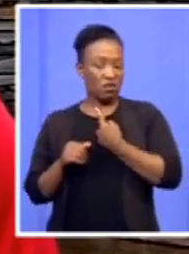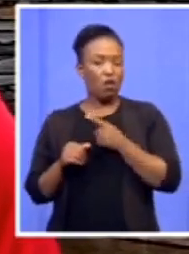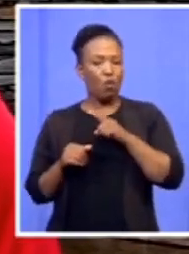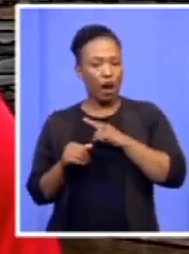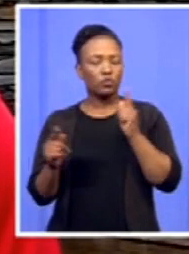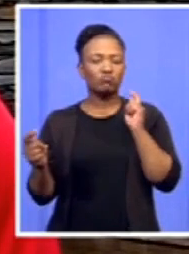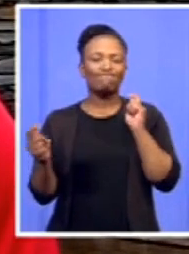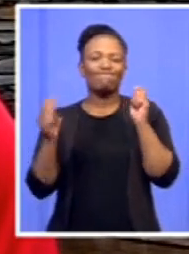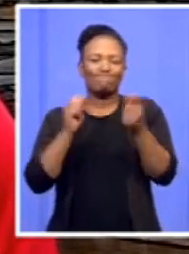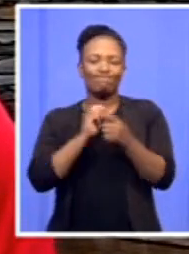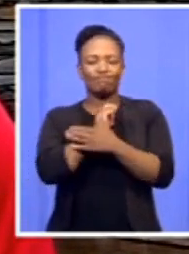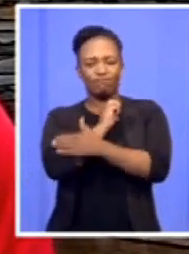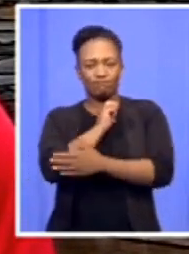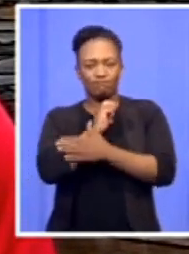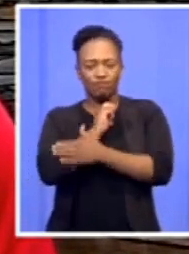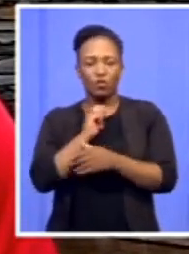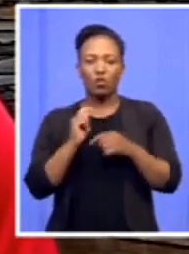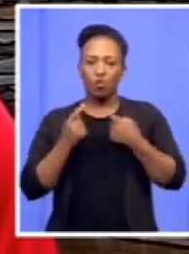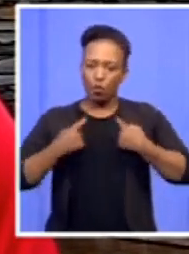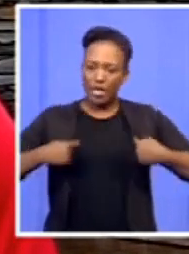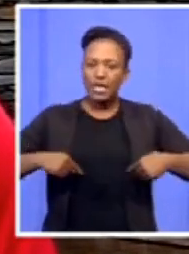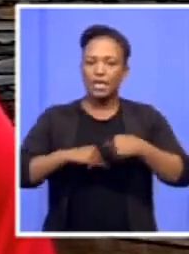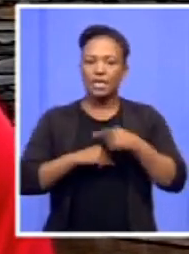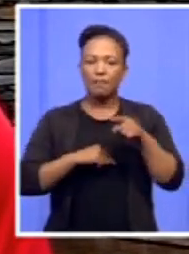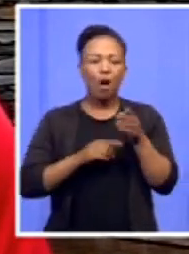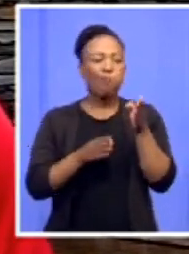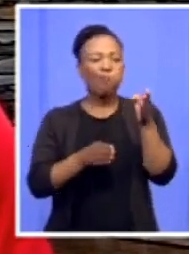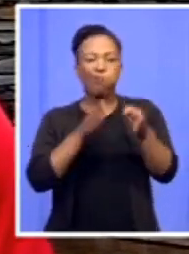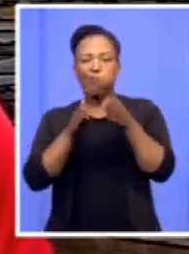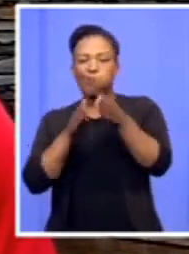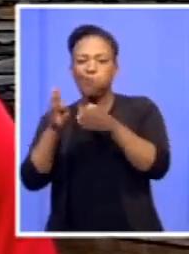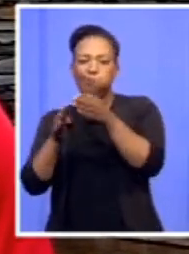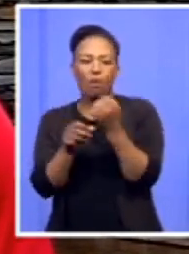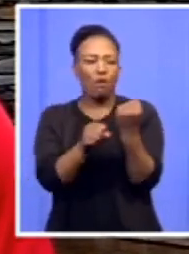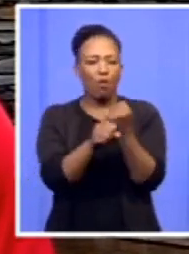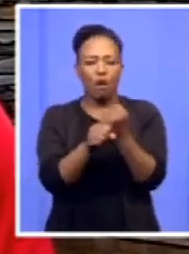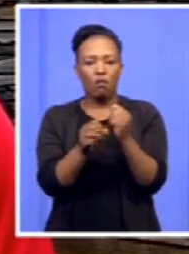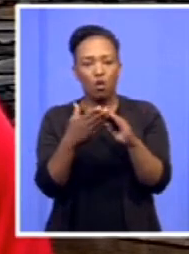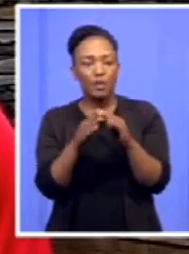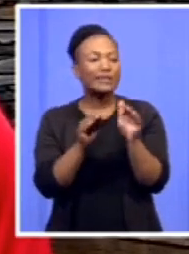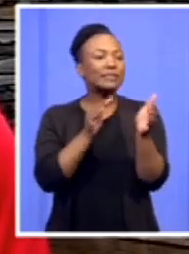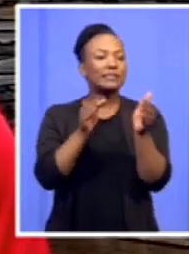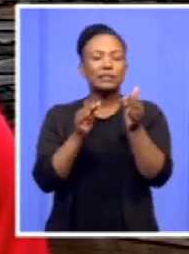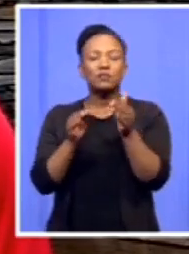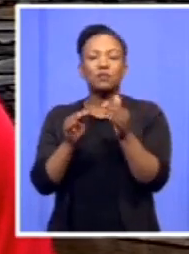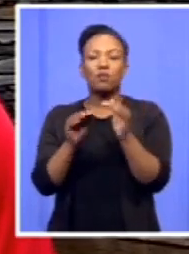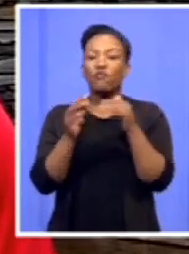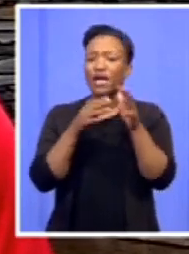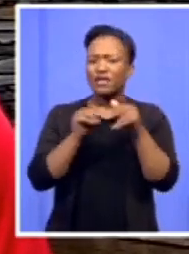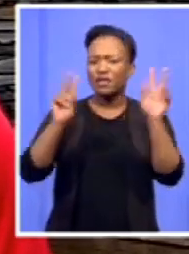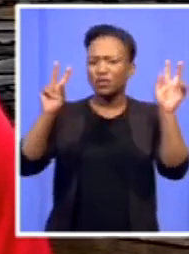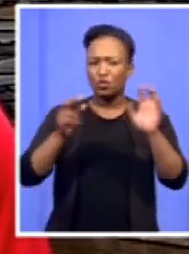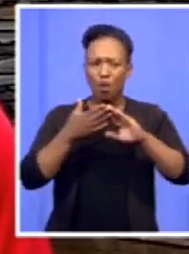is for us to be on the ground physically and be within communities and make sure that the issues of our communities, they are attended by us.